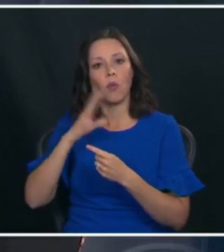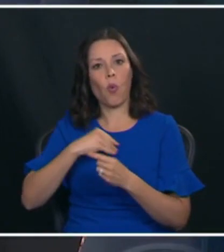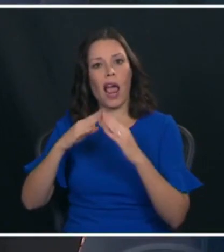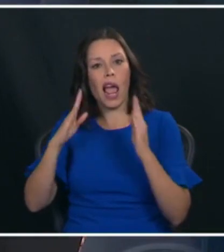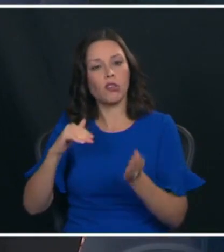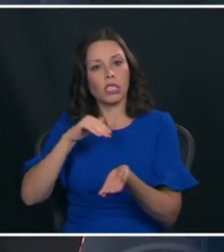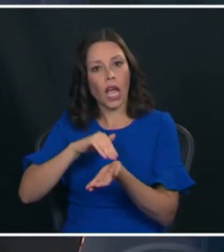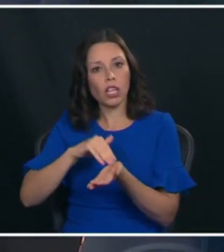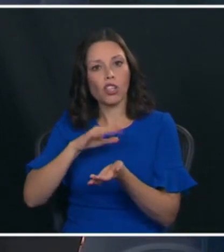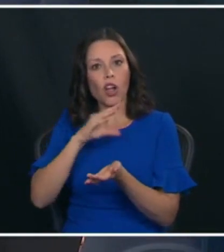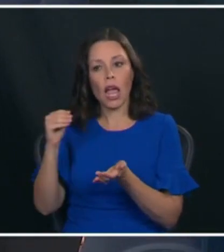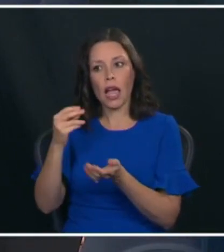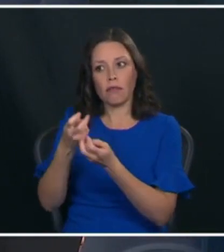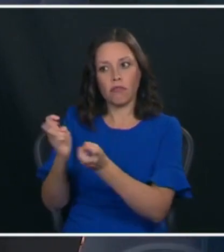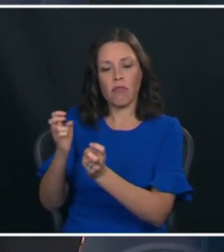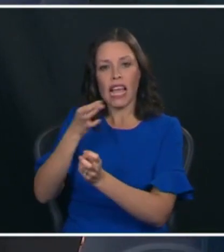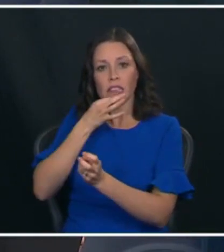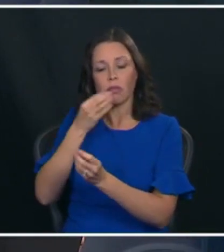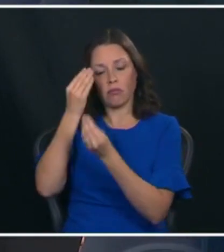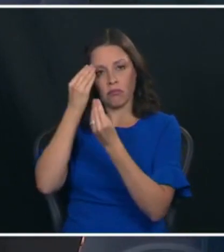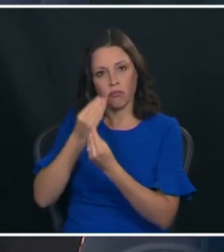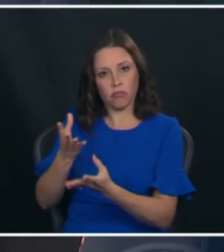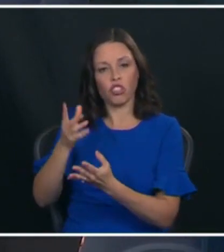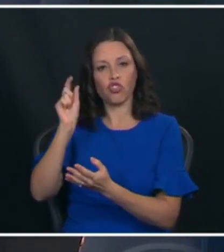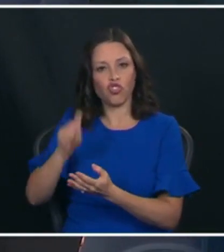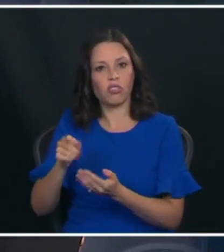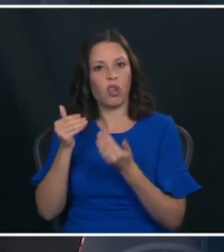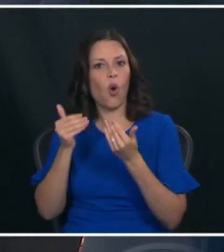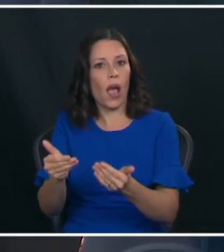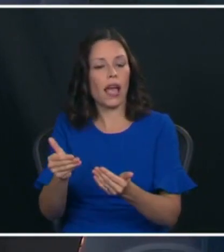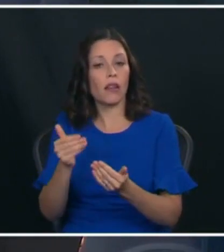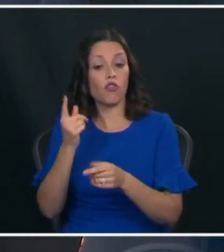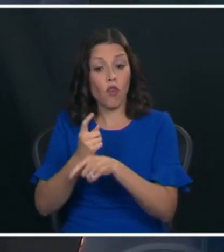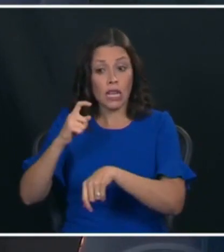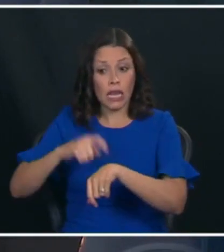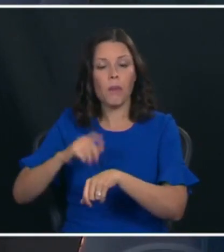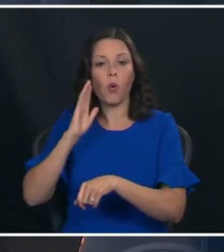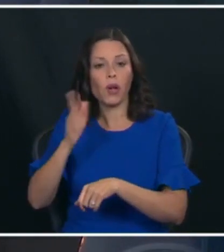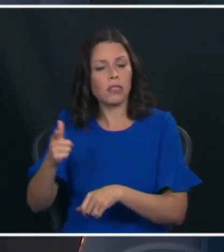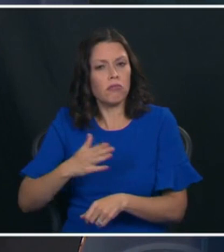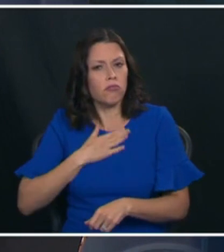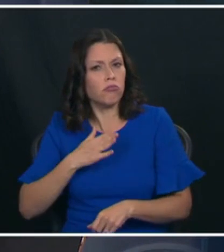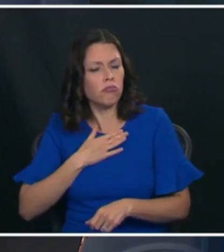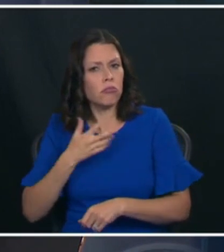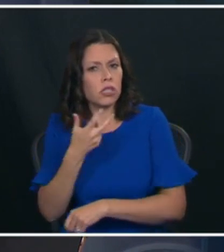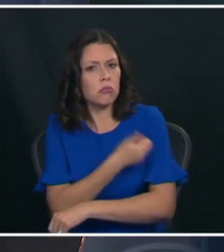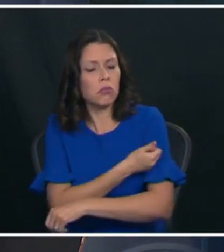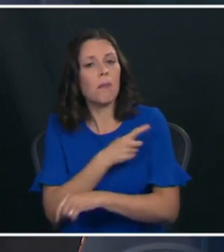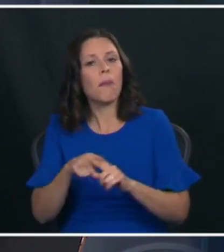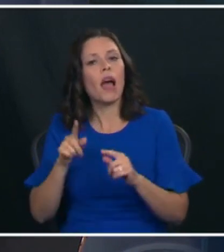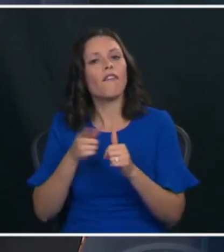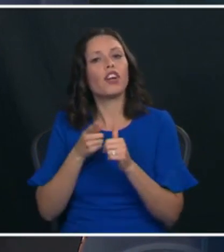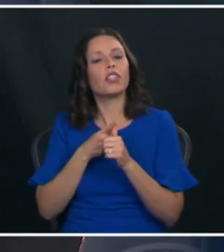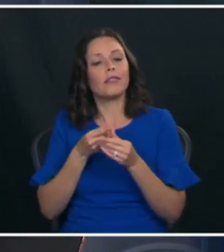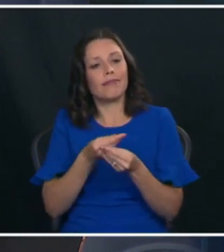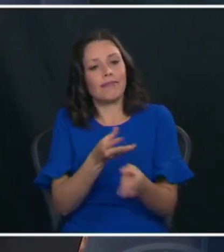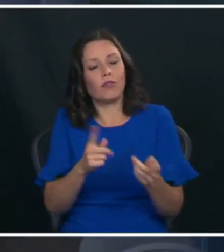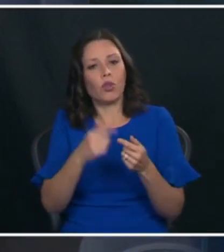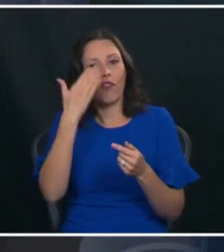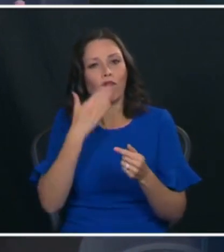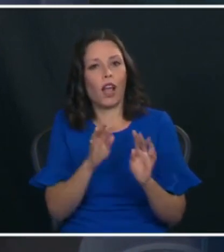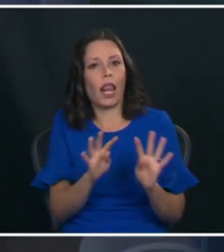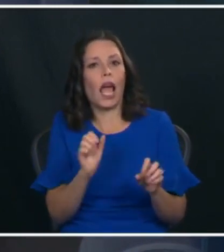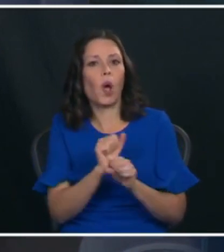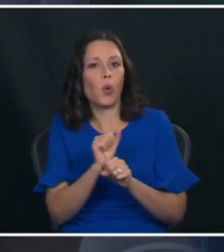house doctor um ask him to do so and says it's the appropriate time he is very open to taking this but also wants to prioritize our frontline